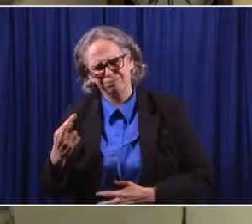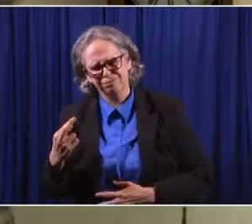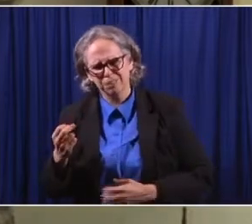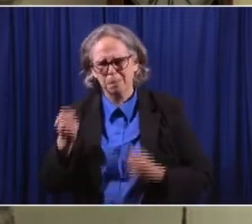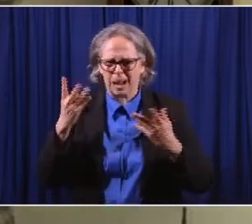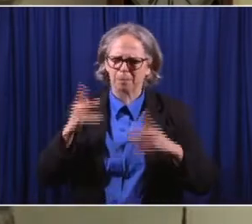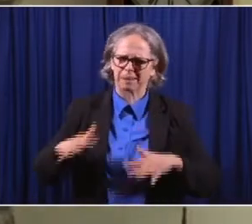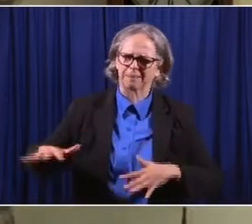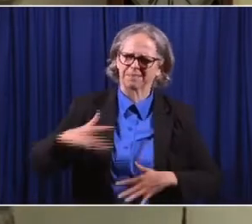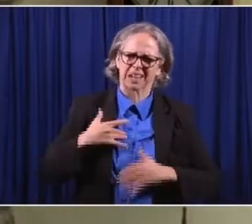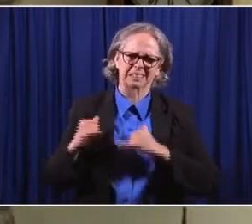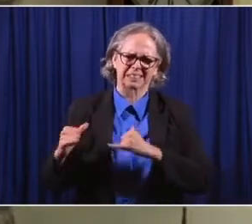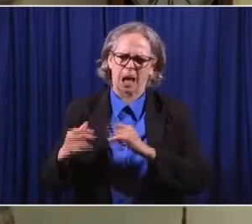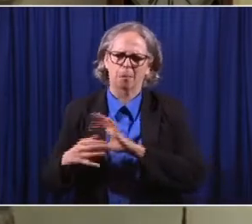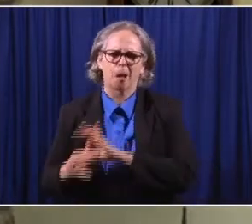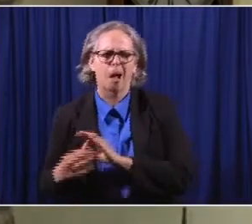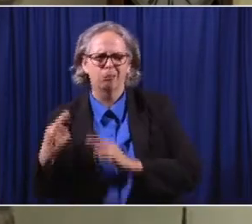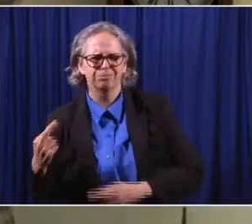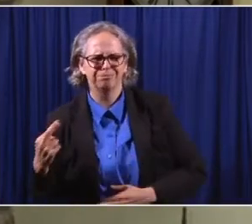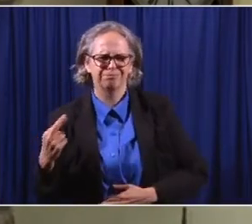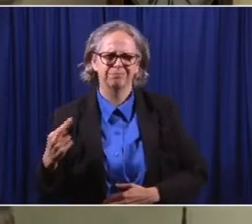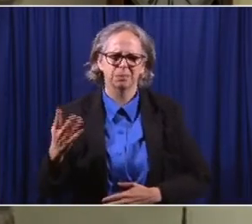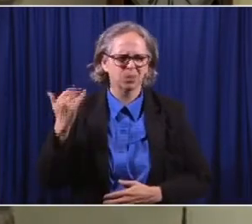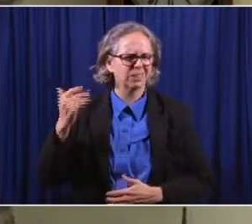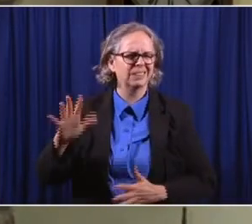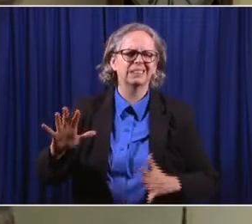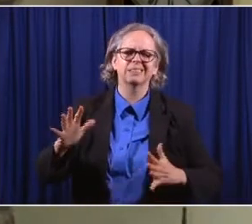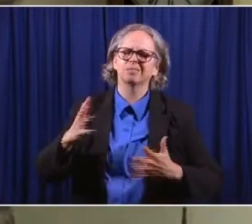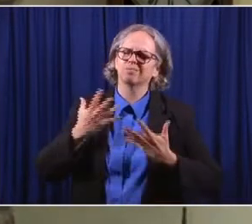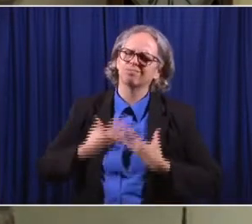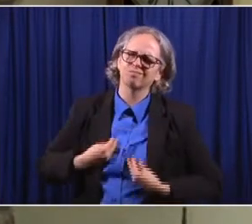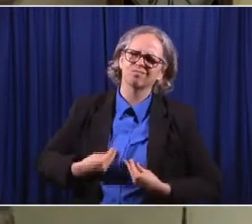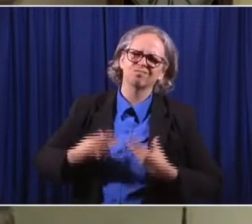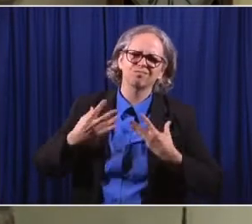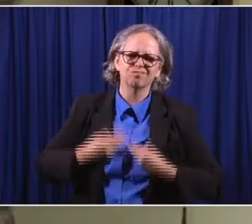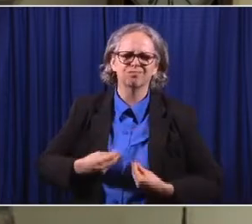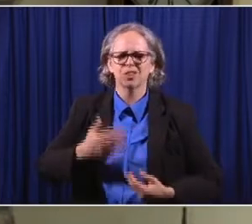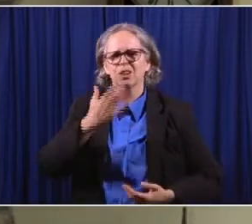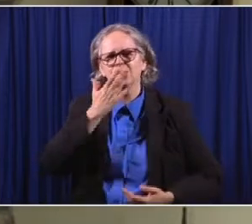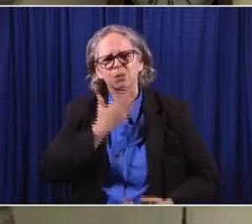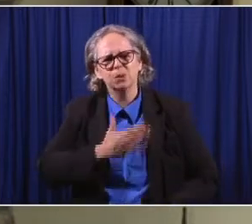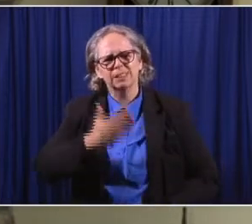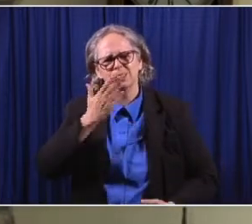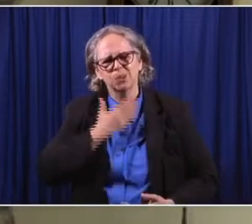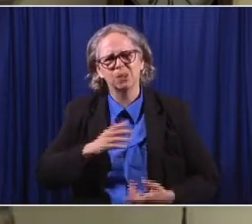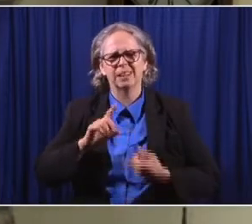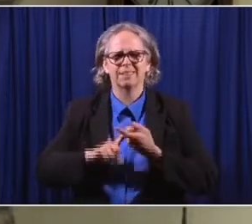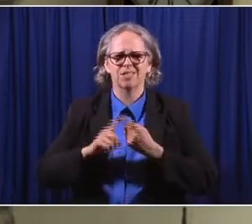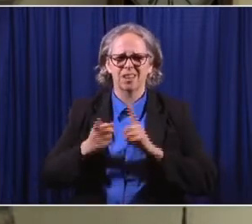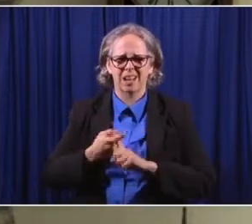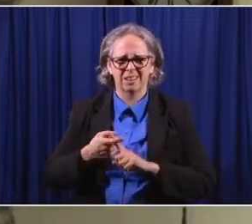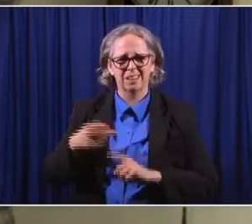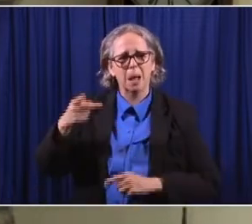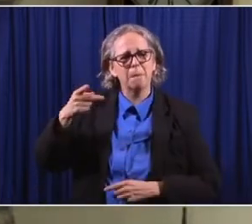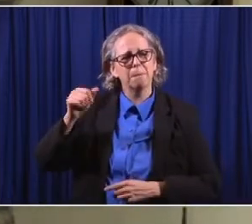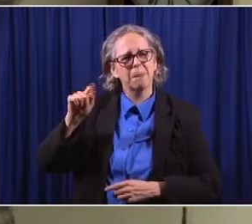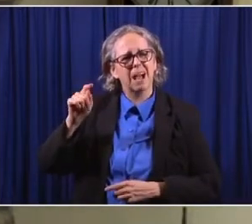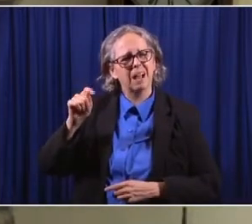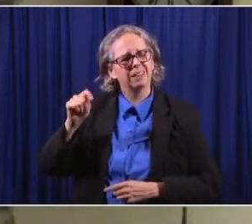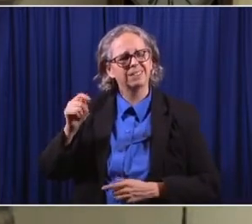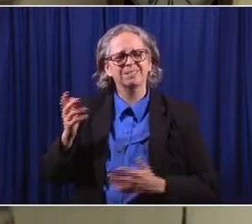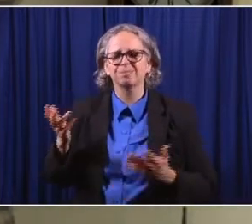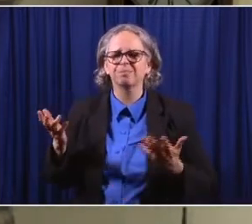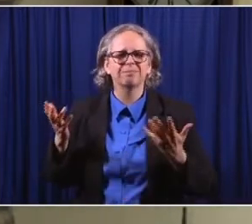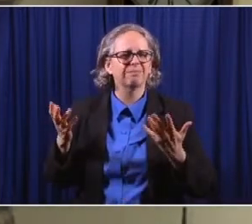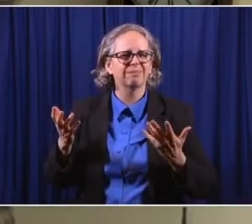were a close friend of Pat and considered him a dear, dear friend. Pat Sweeney had the ability to look at